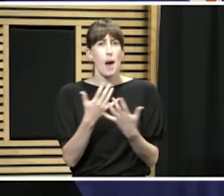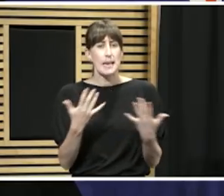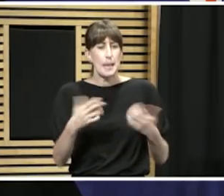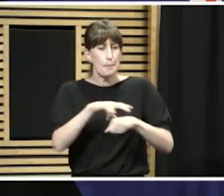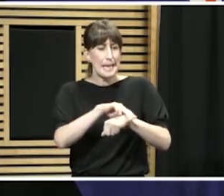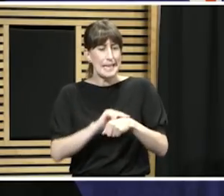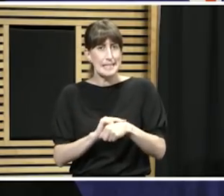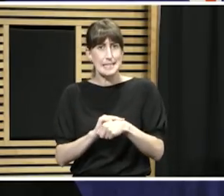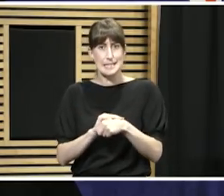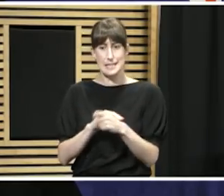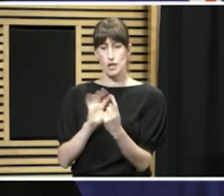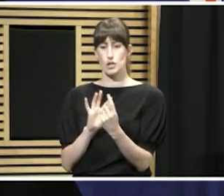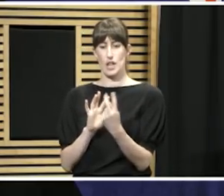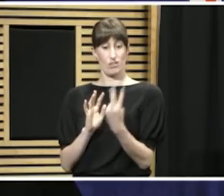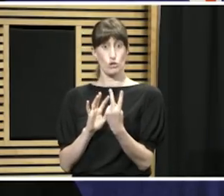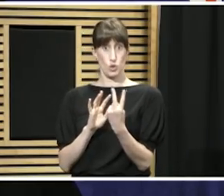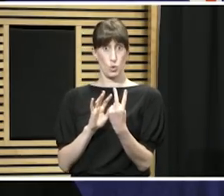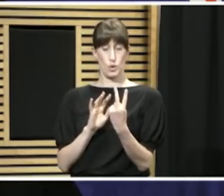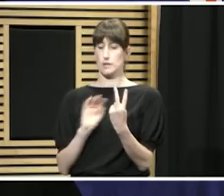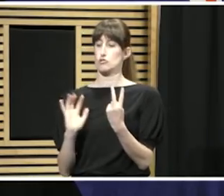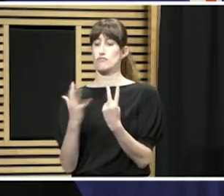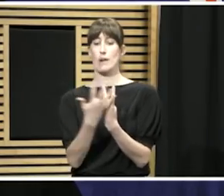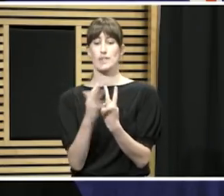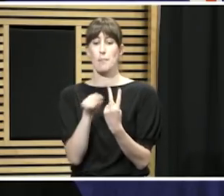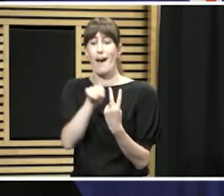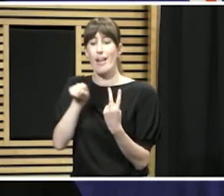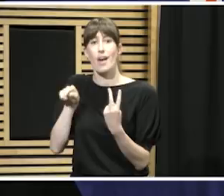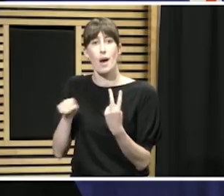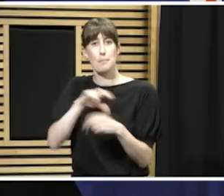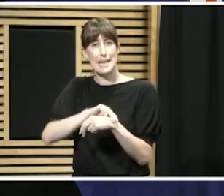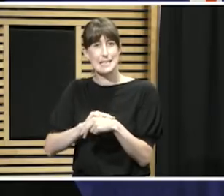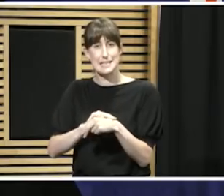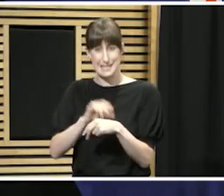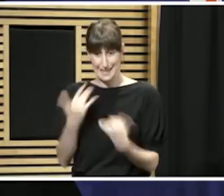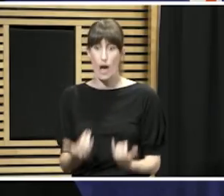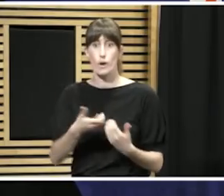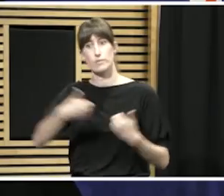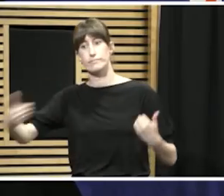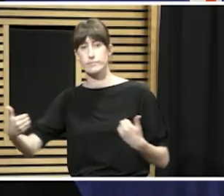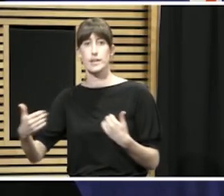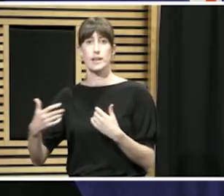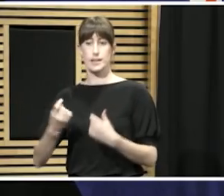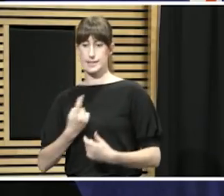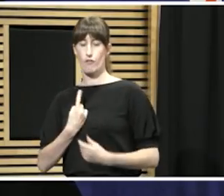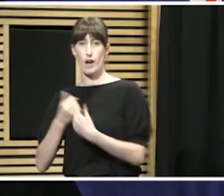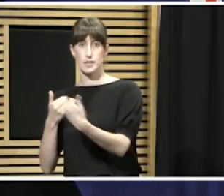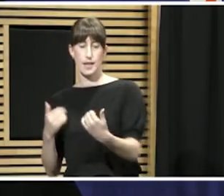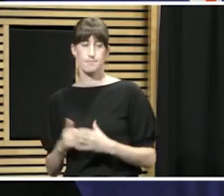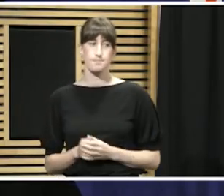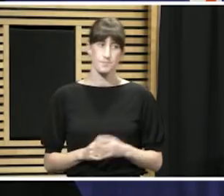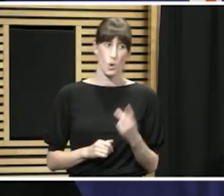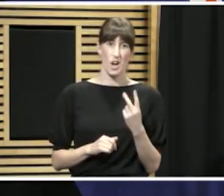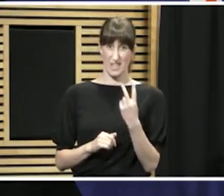because of those two cases? They're quite different cases. The first case, I have some detail around.